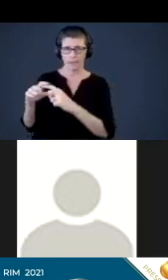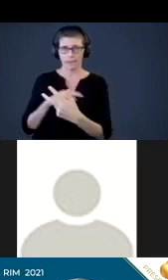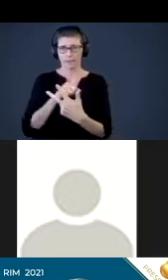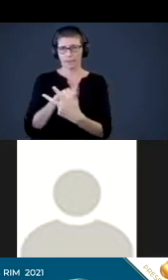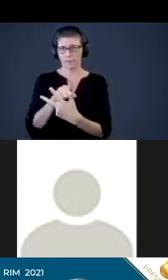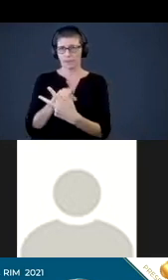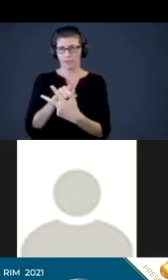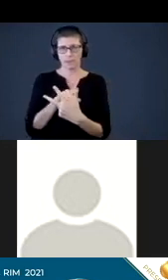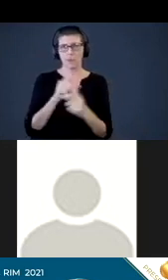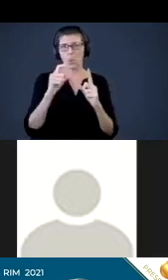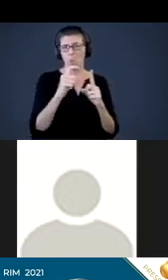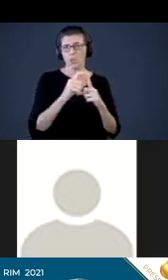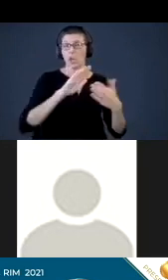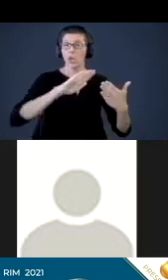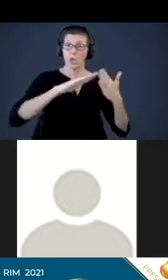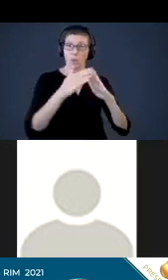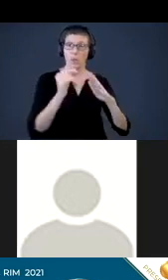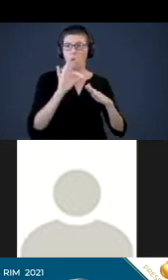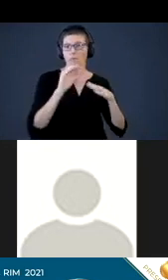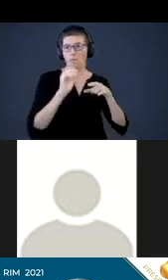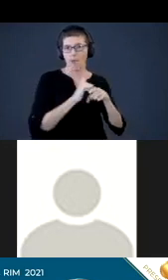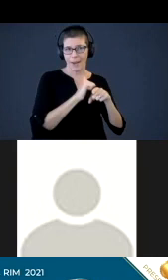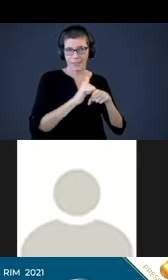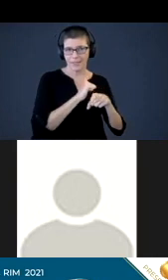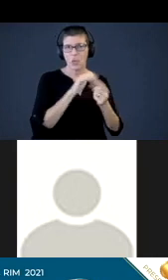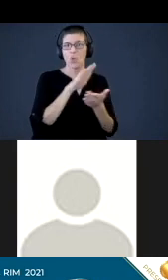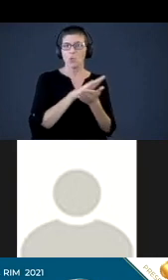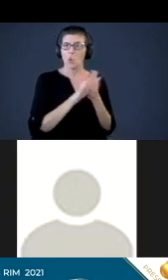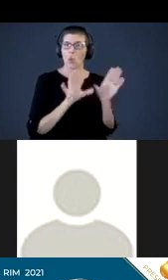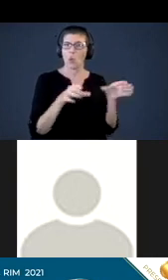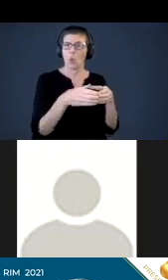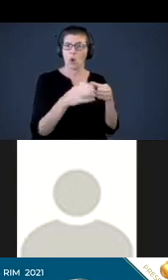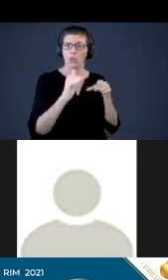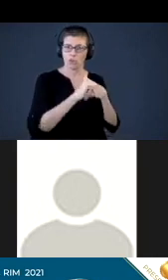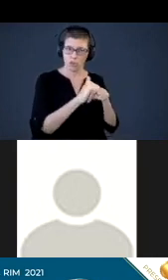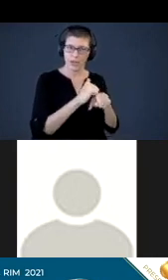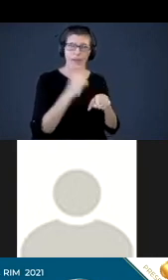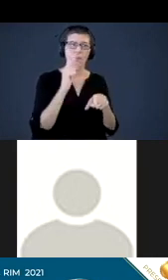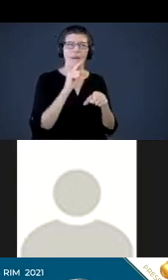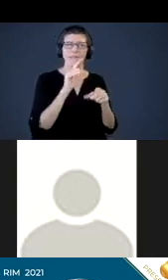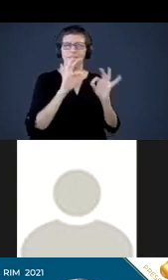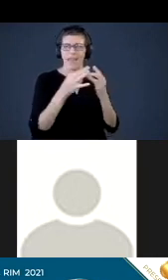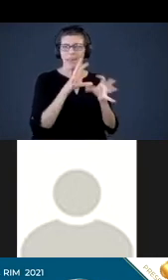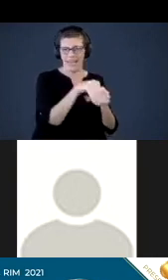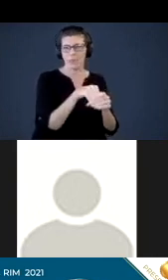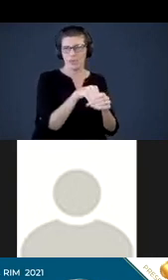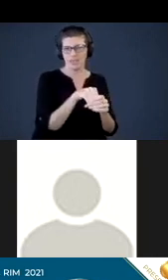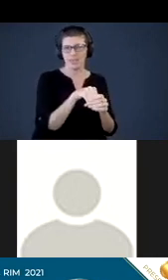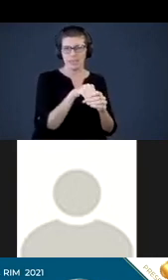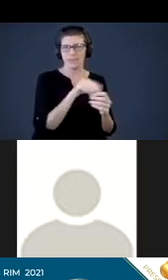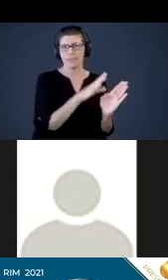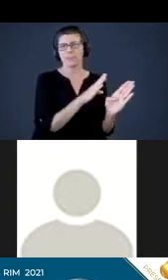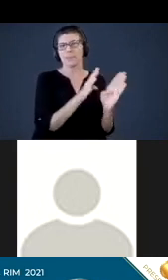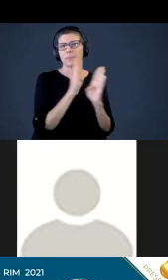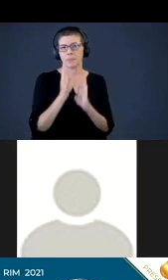far left, the words community of practice school cohort training around family engagement is in the middle. The circle next